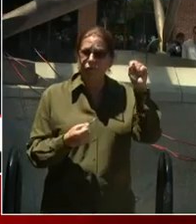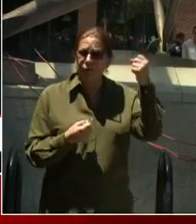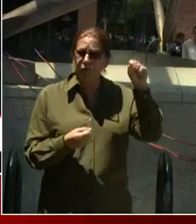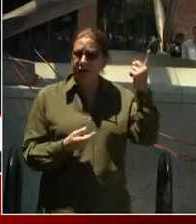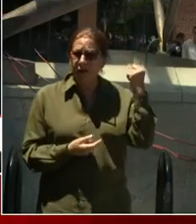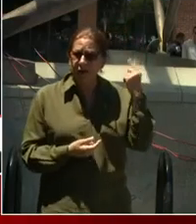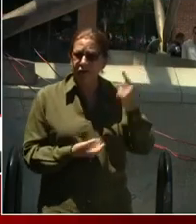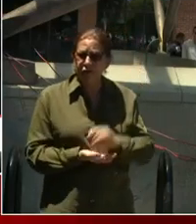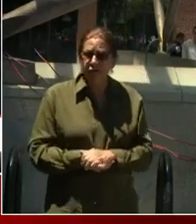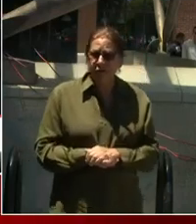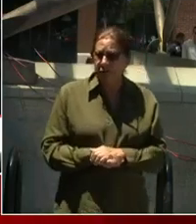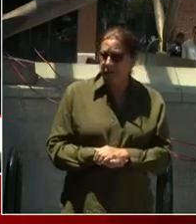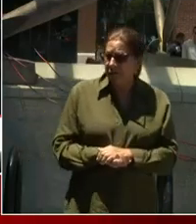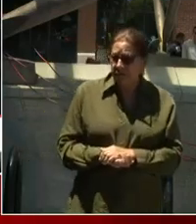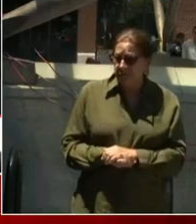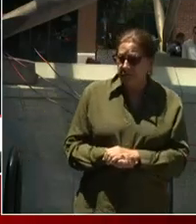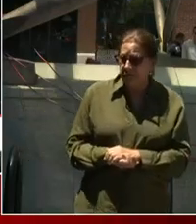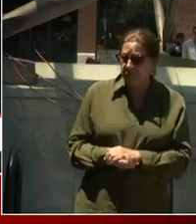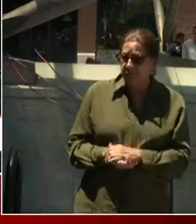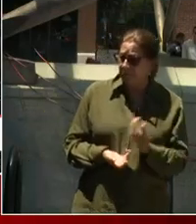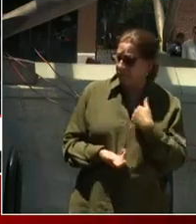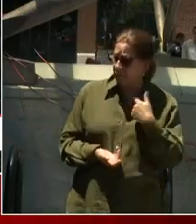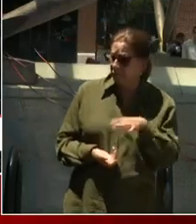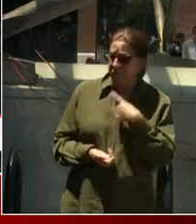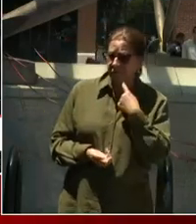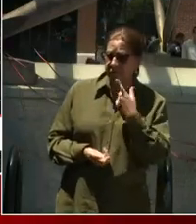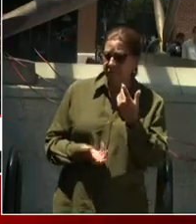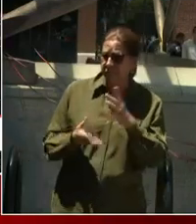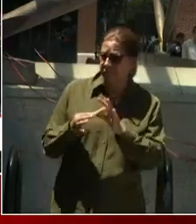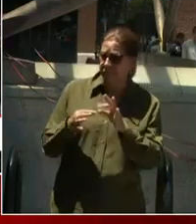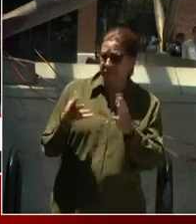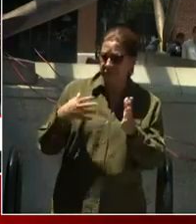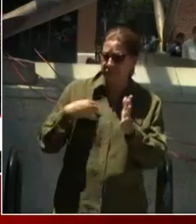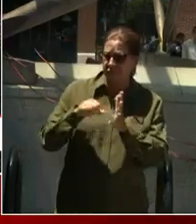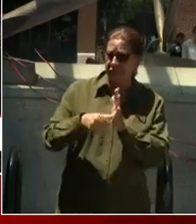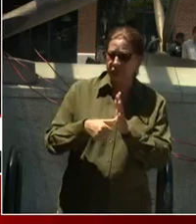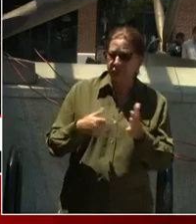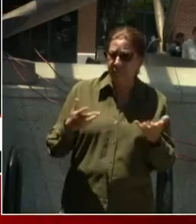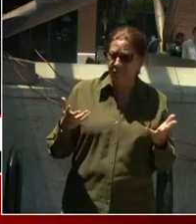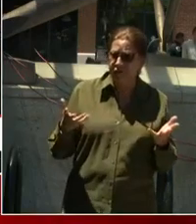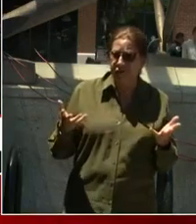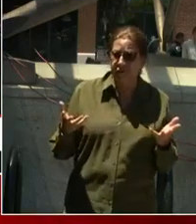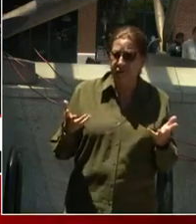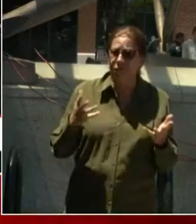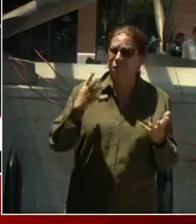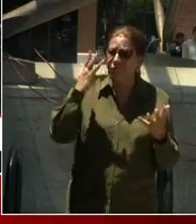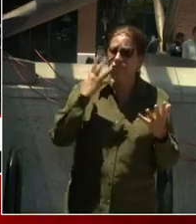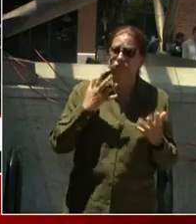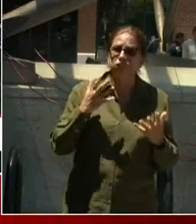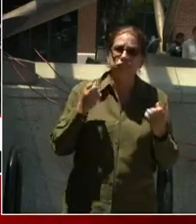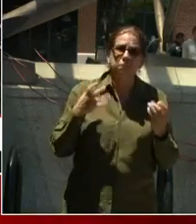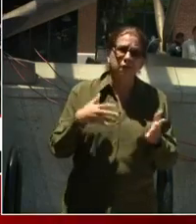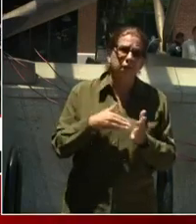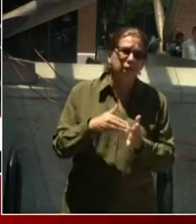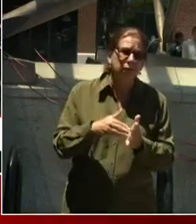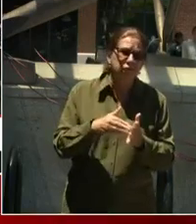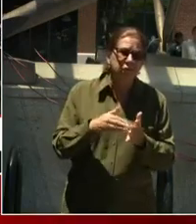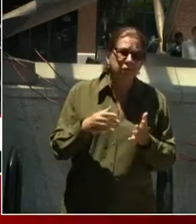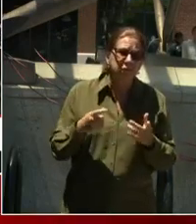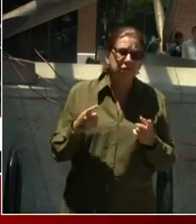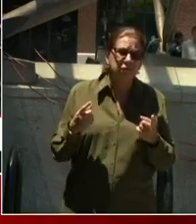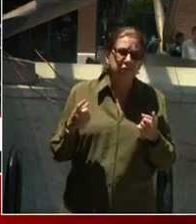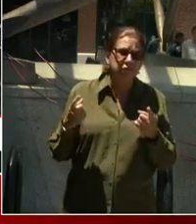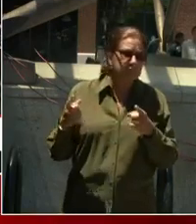What we know, unfortunately, among thousands, probably hundreds of hours of peaceful protests,